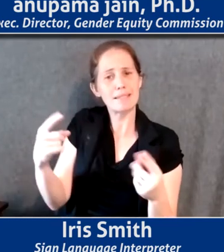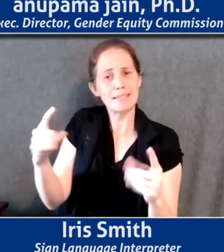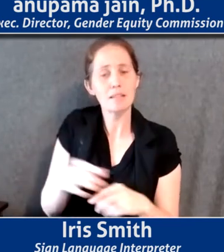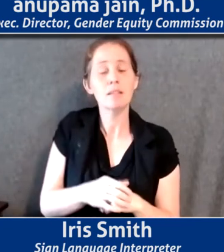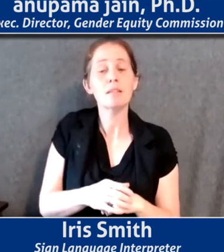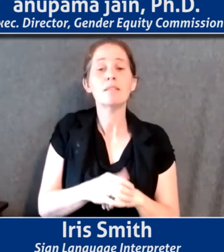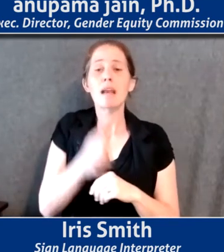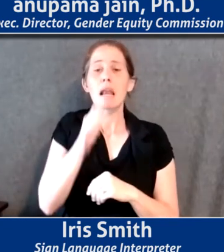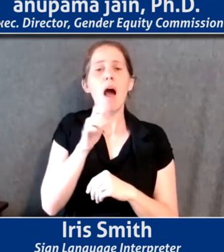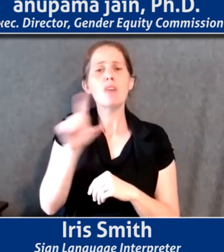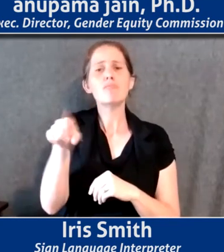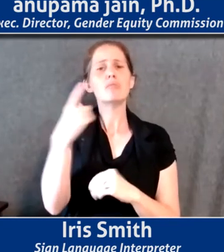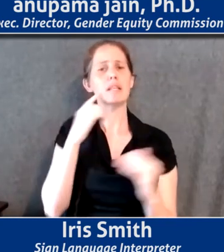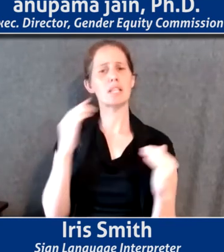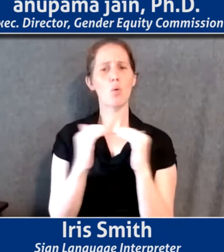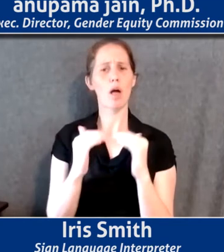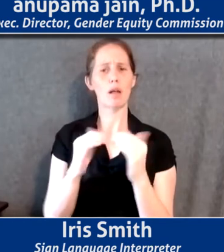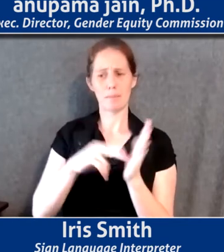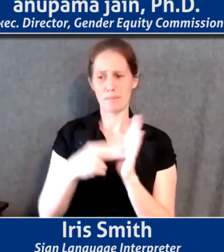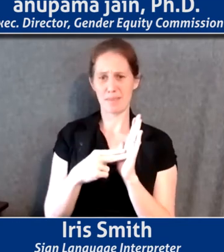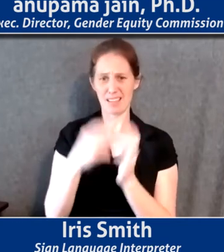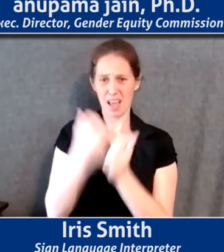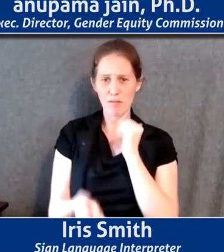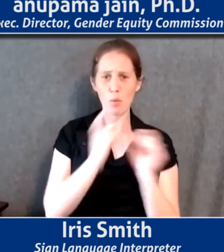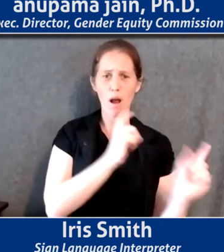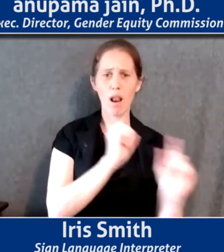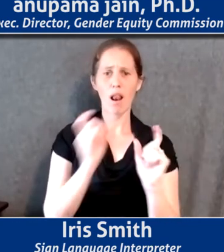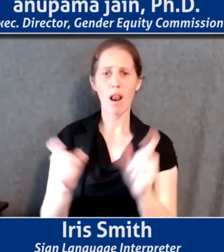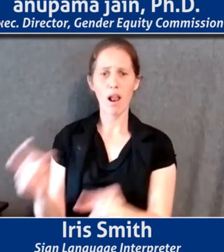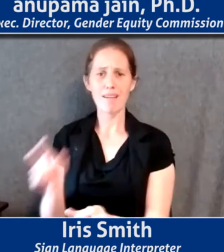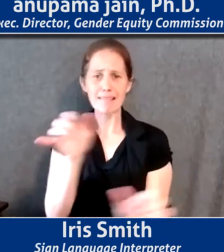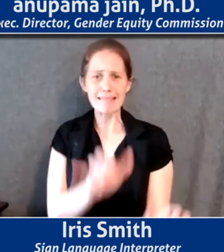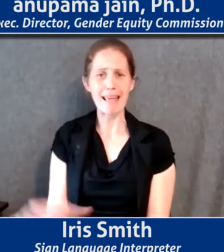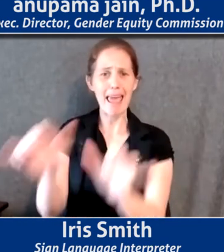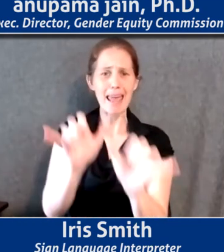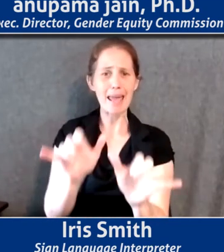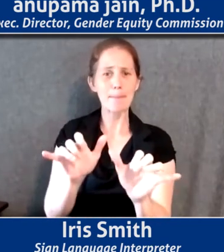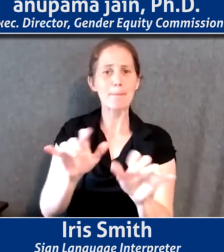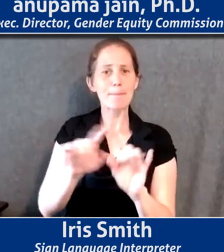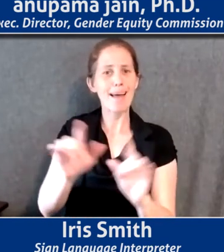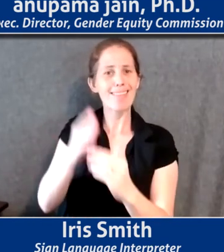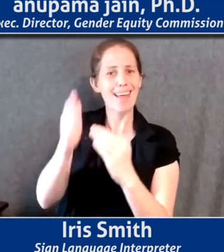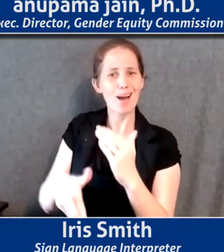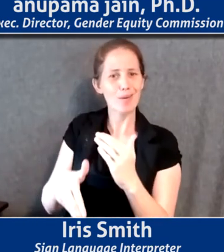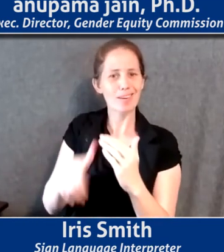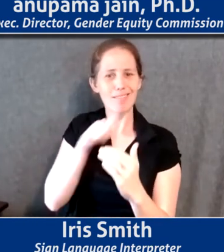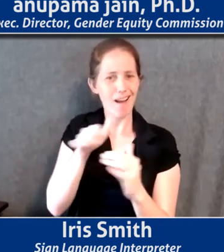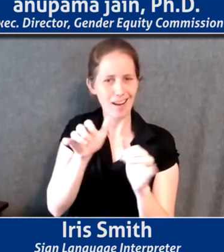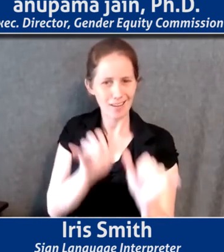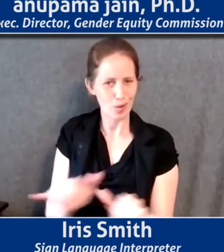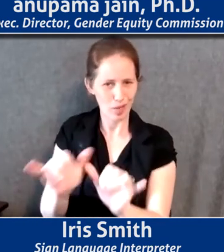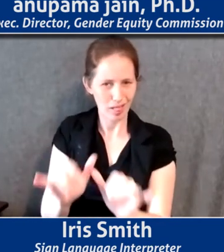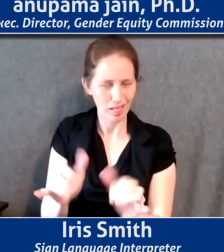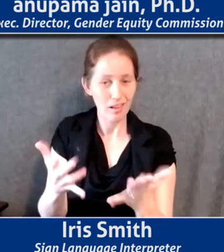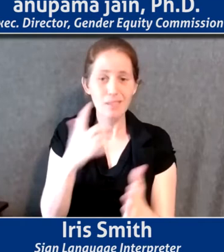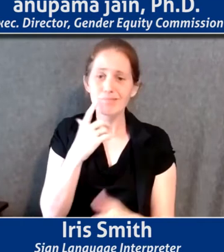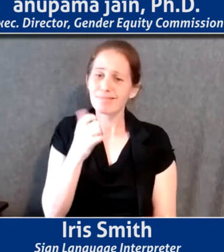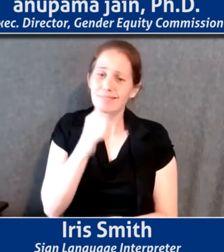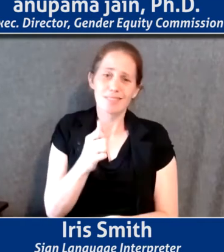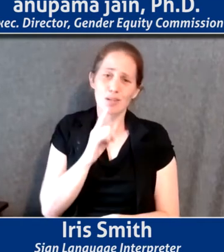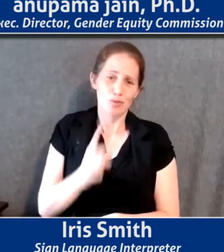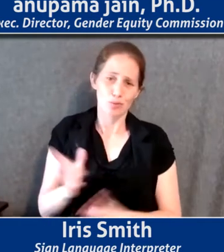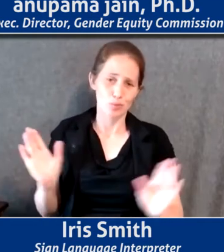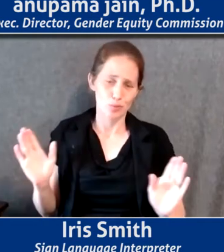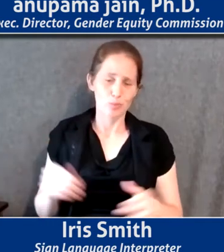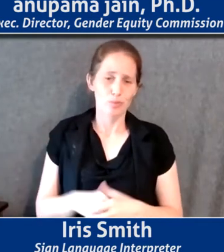which might say that we must give everyone the same thing. And therefore the outcomes will be equivalent. And that, unfortunately, it's just not true.